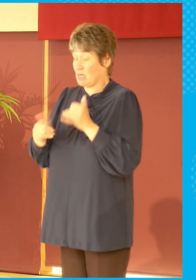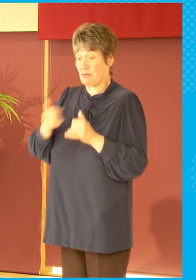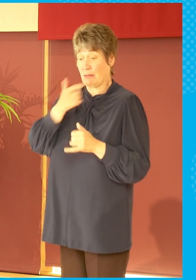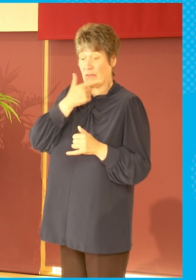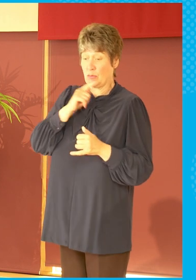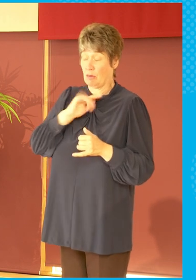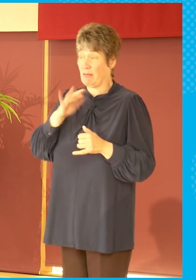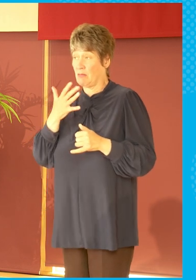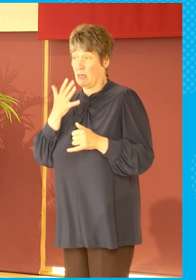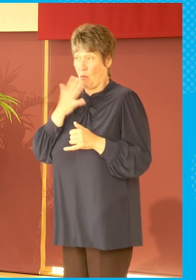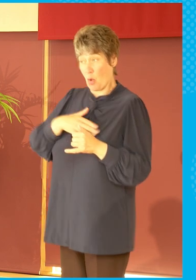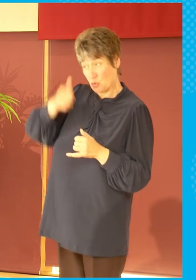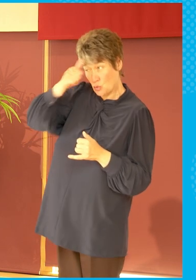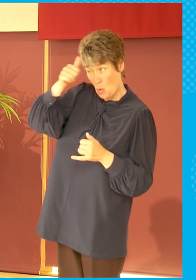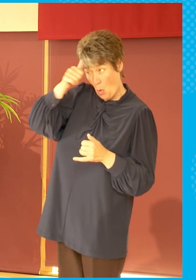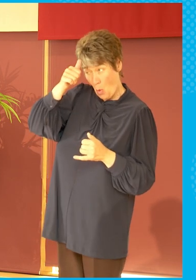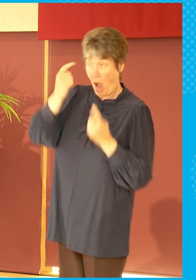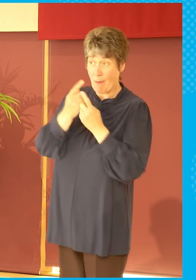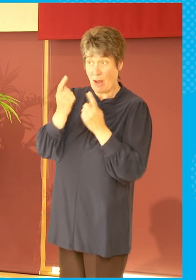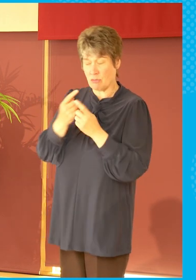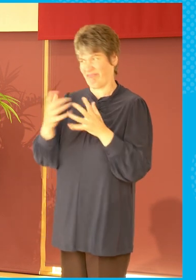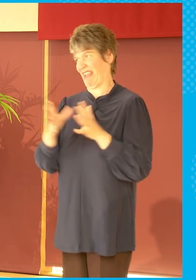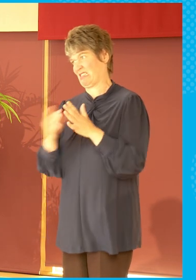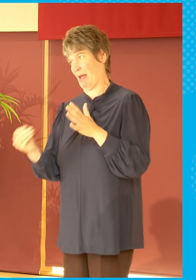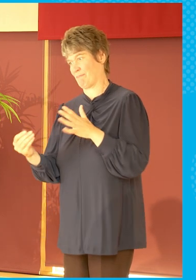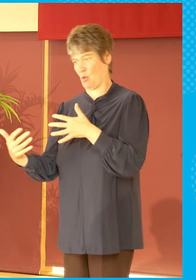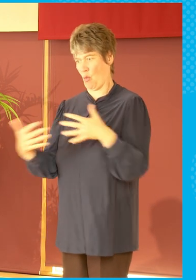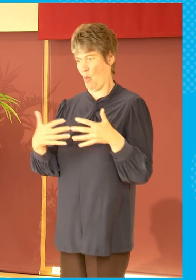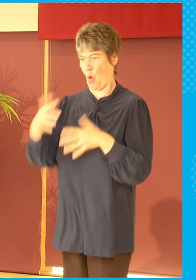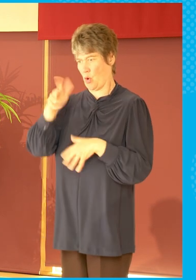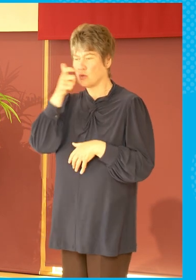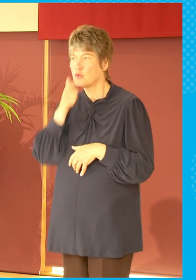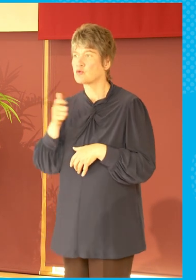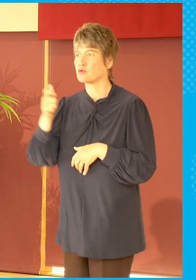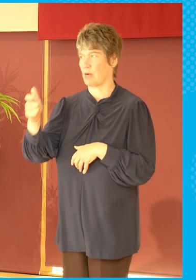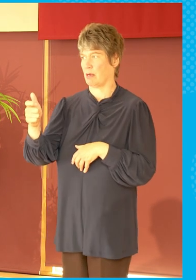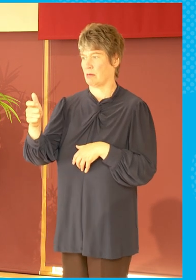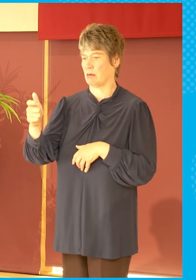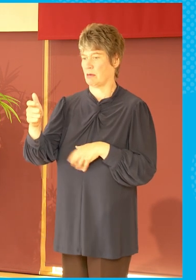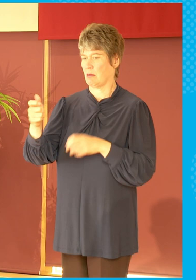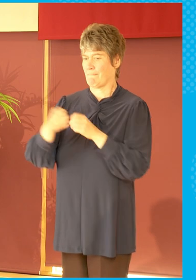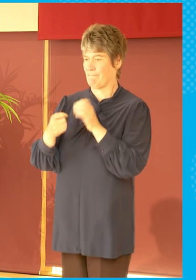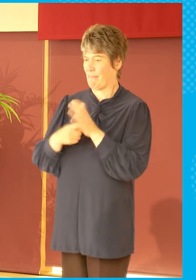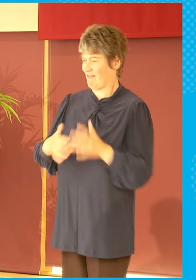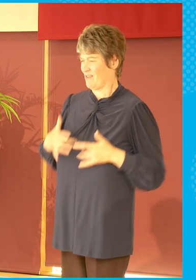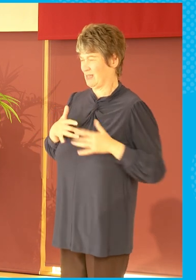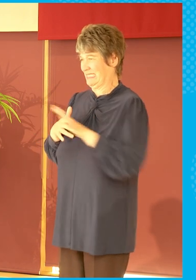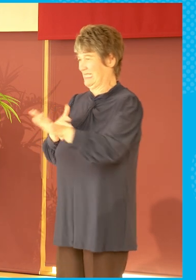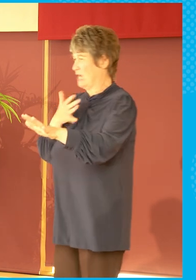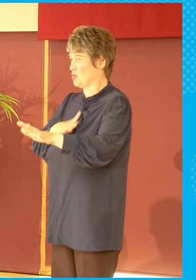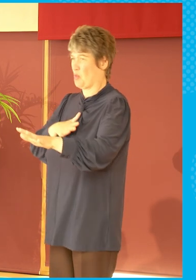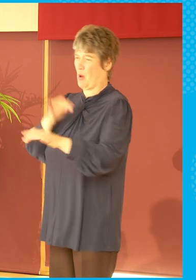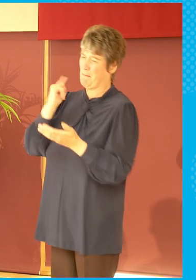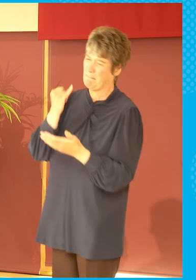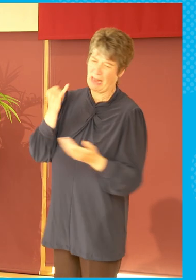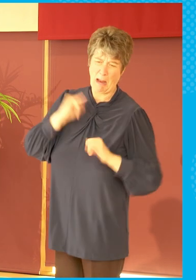want from their news cycle. And maybe that's one of the reasons they're turning to social media for news. But but it isn't news in terms of what's happening